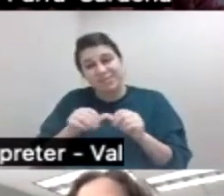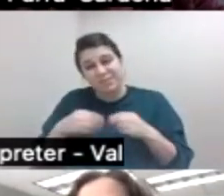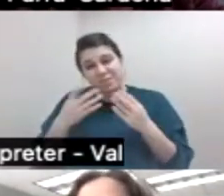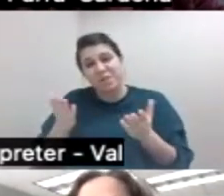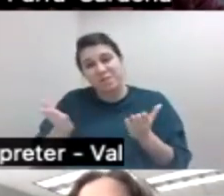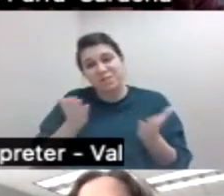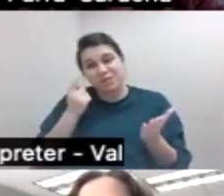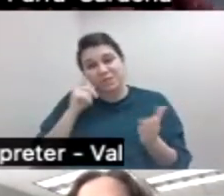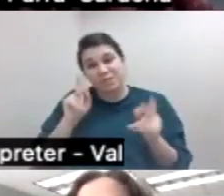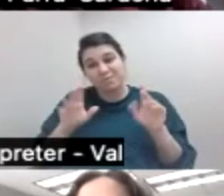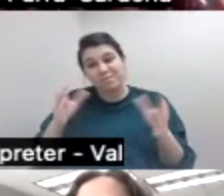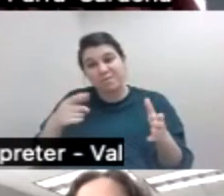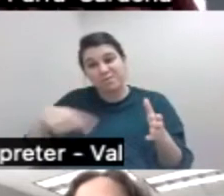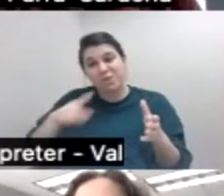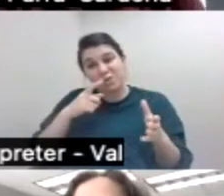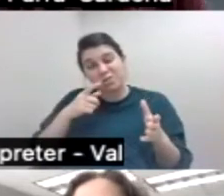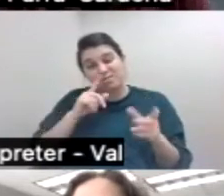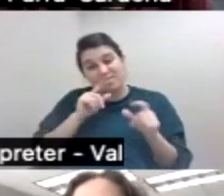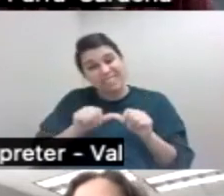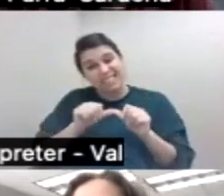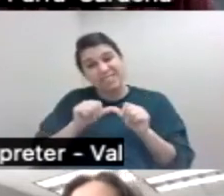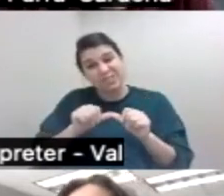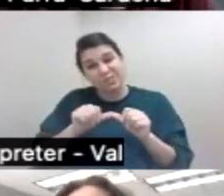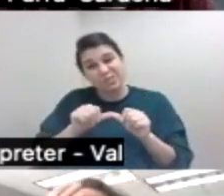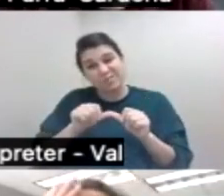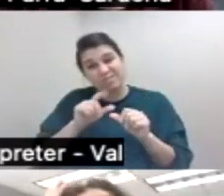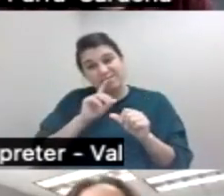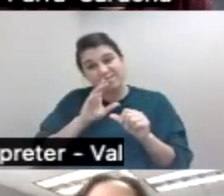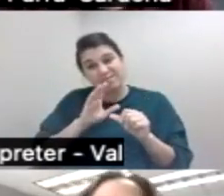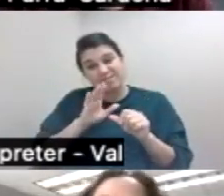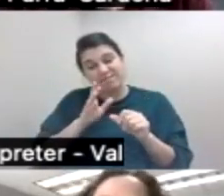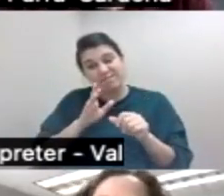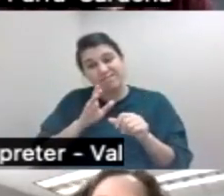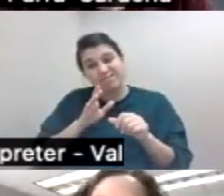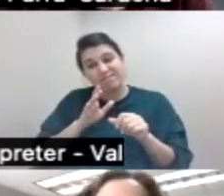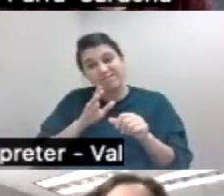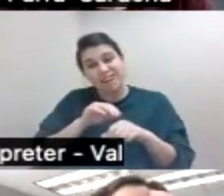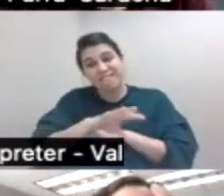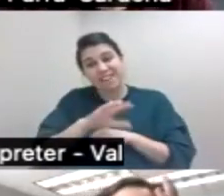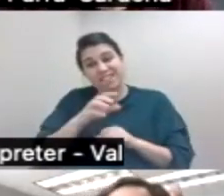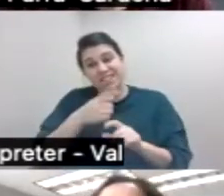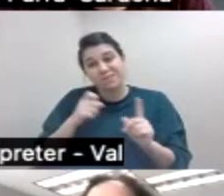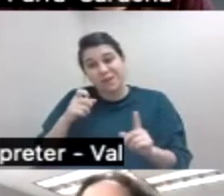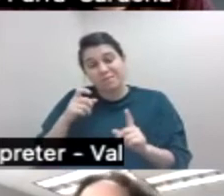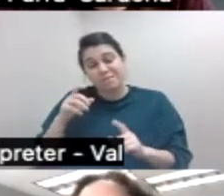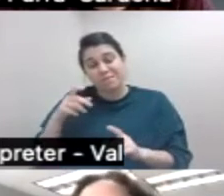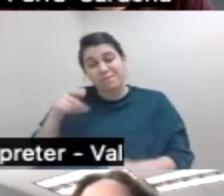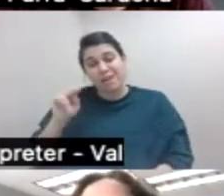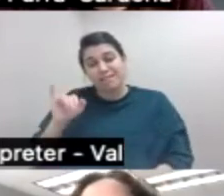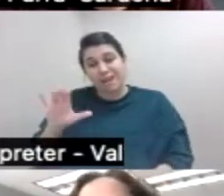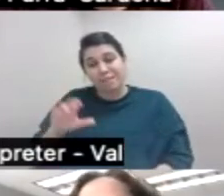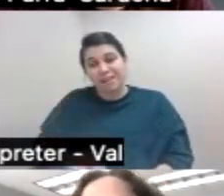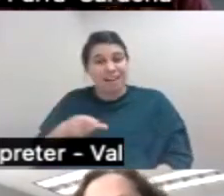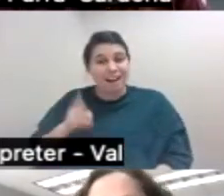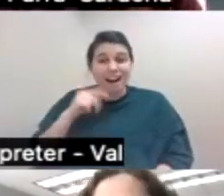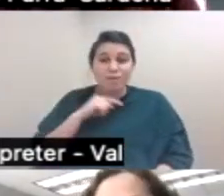to those populations that continue to be affected by the pandemic and that we are at high risk